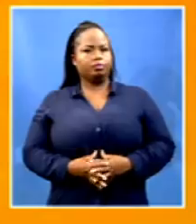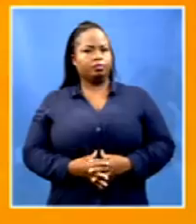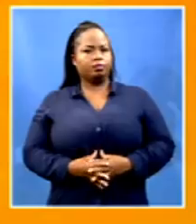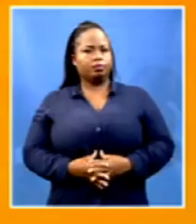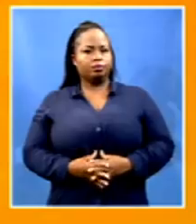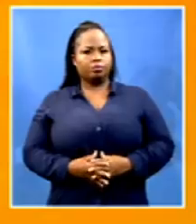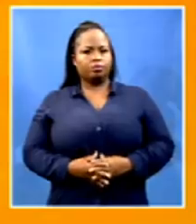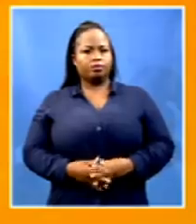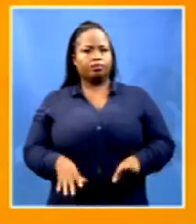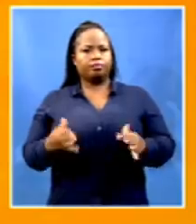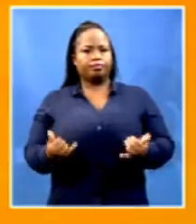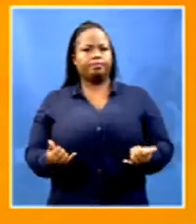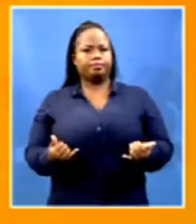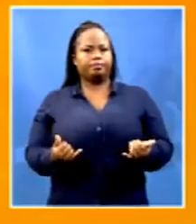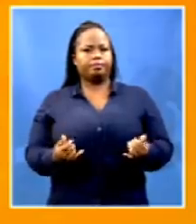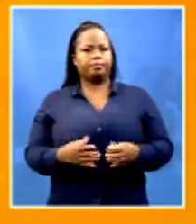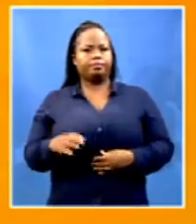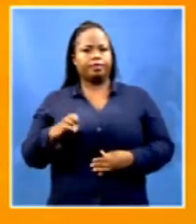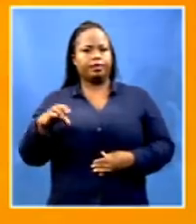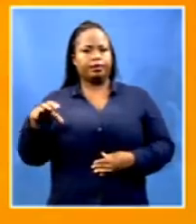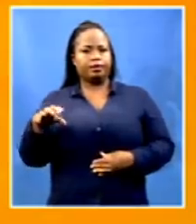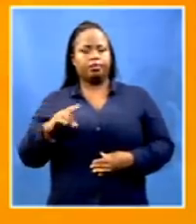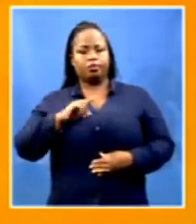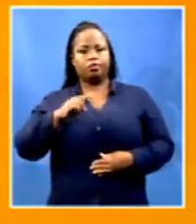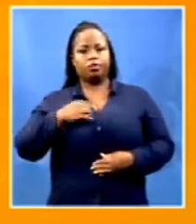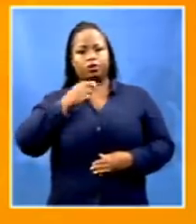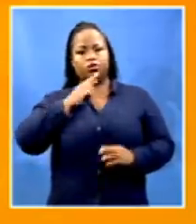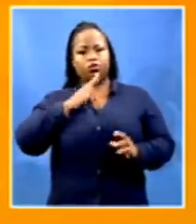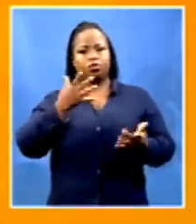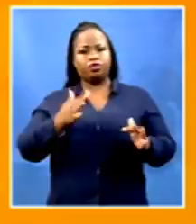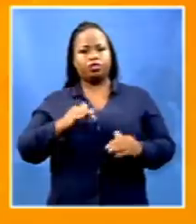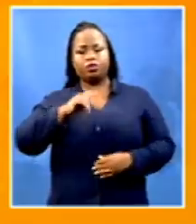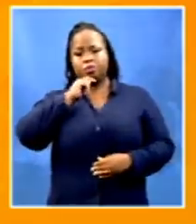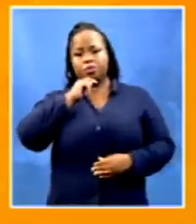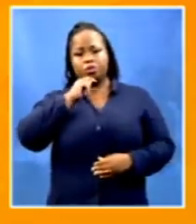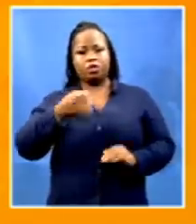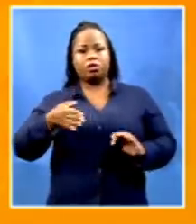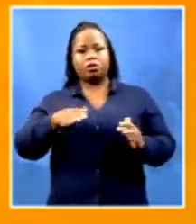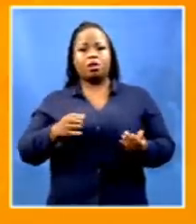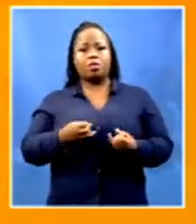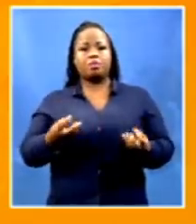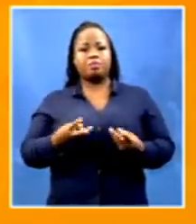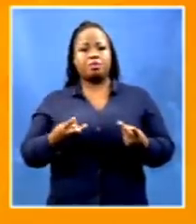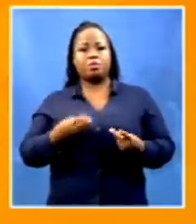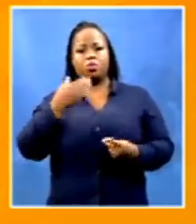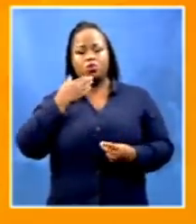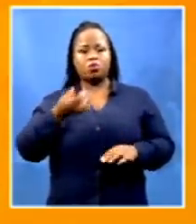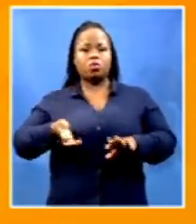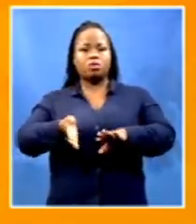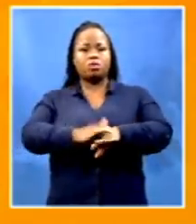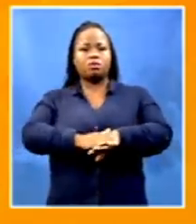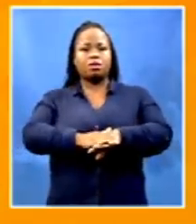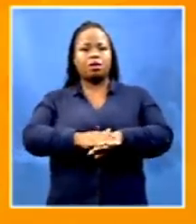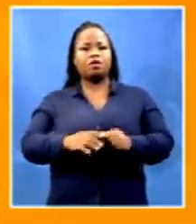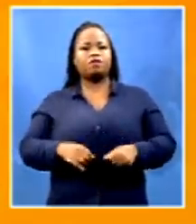We're going now to the Eastern Cape. As we've been reporting this morning, the death toll from the crash involving a minibus taxi